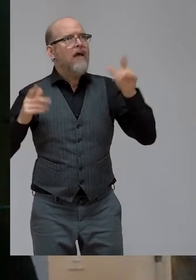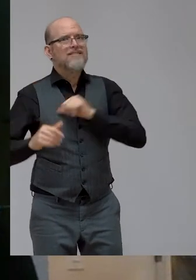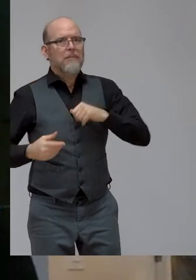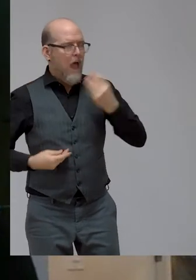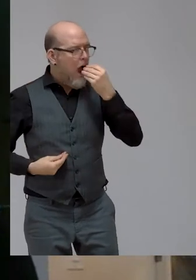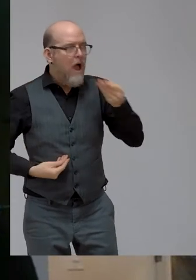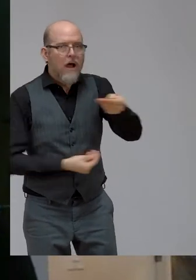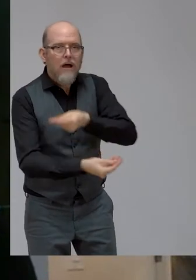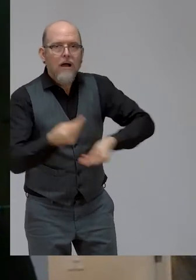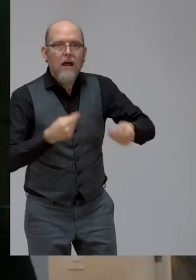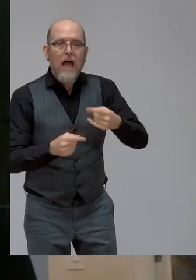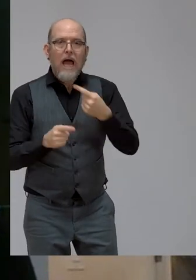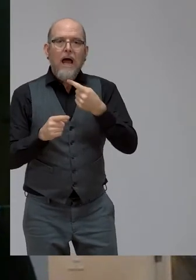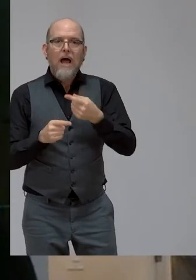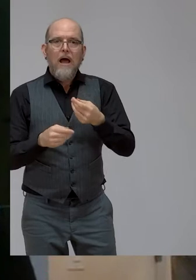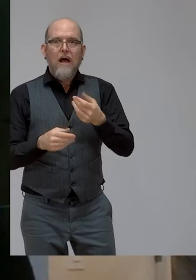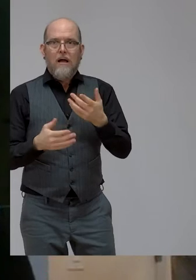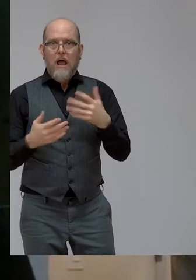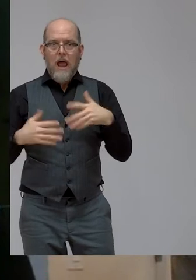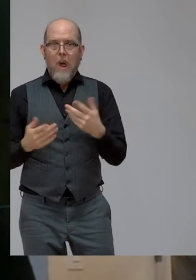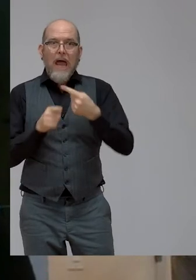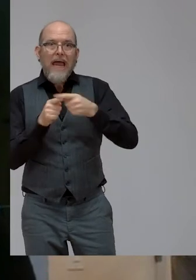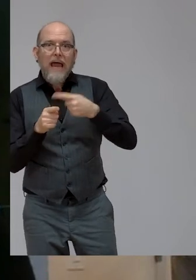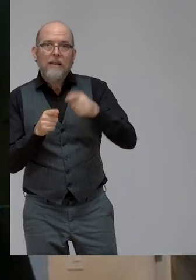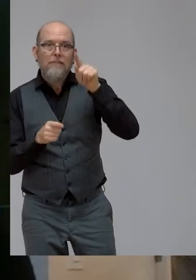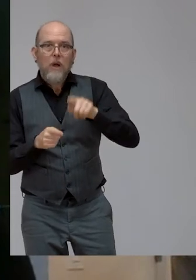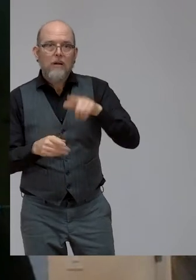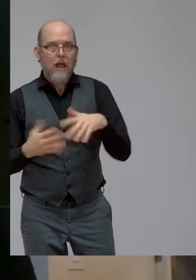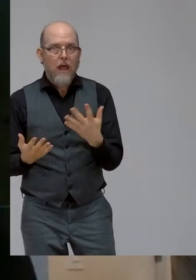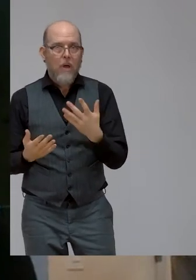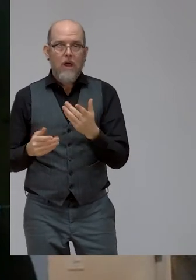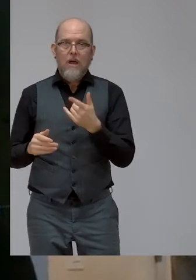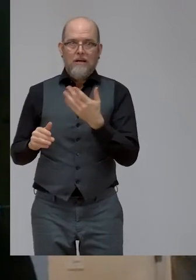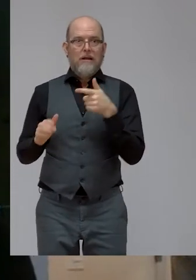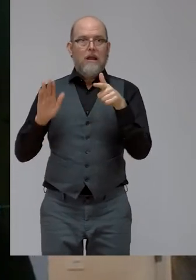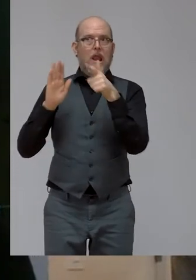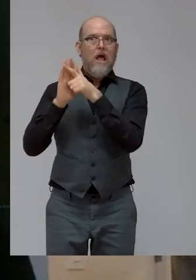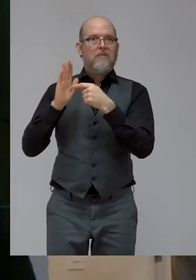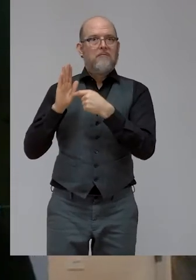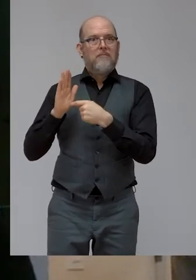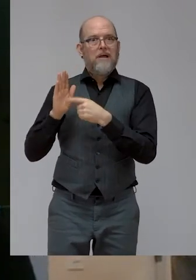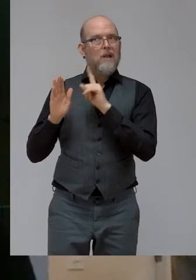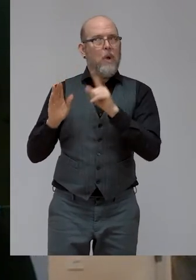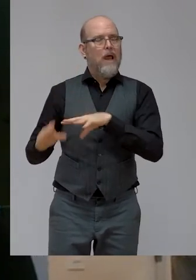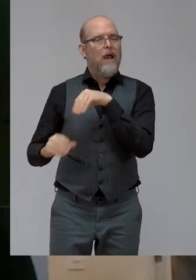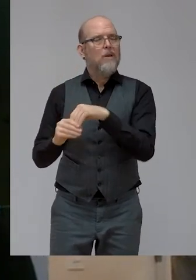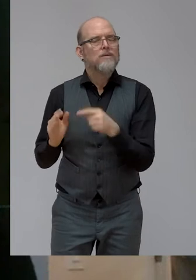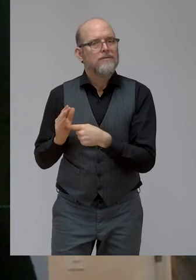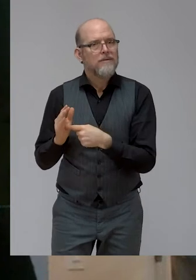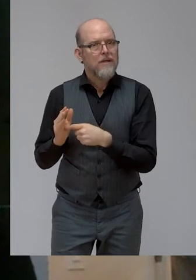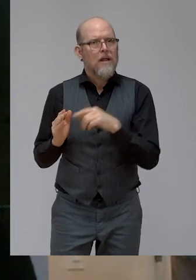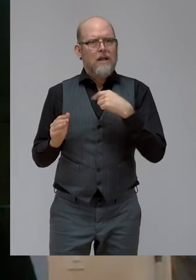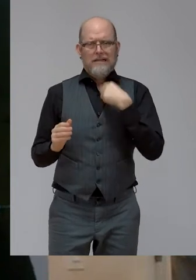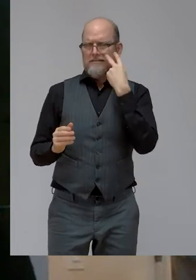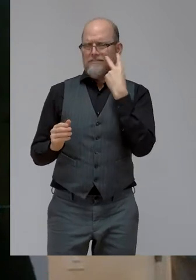that result from non-inclusive regulations, policies, and resource allocations, but